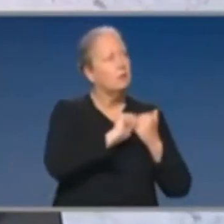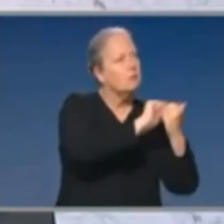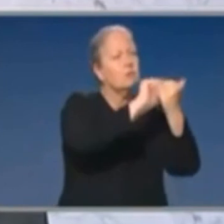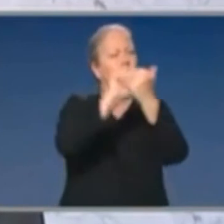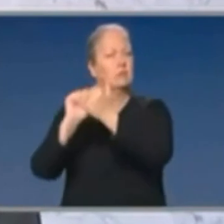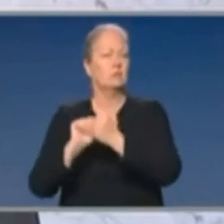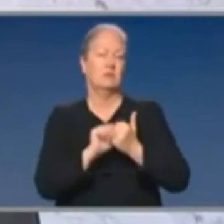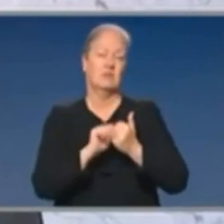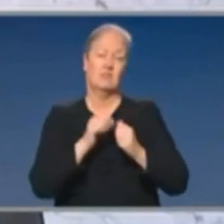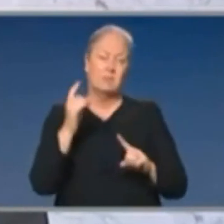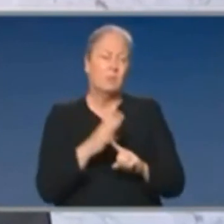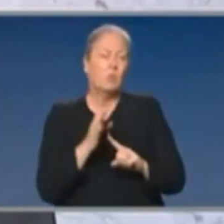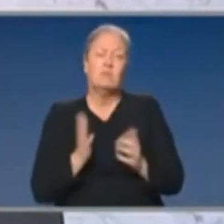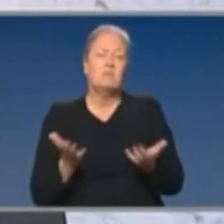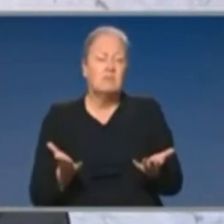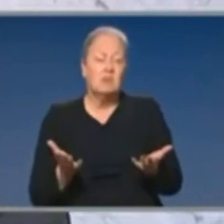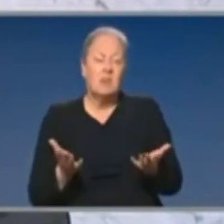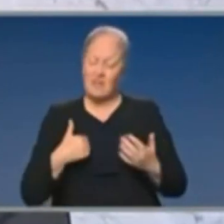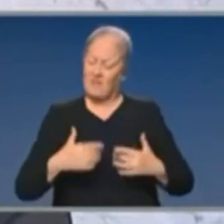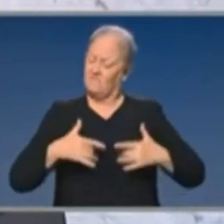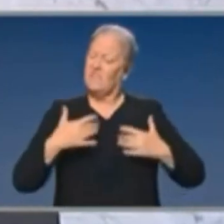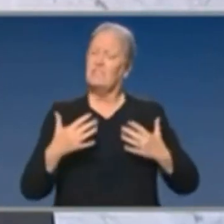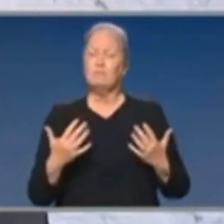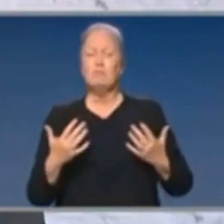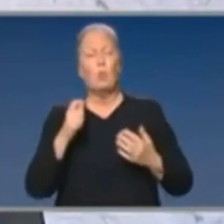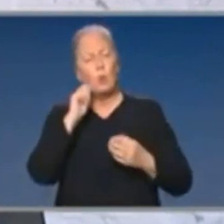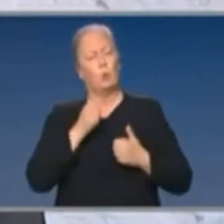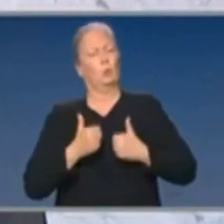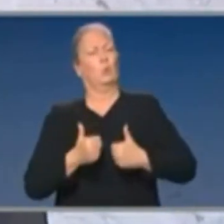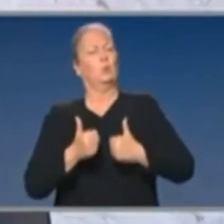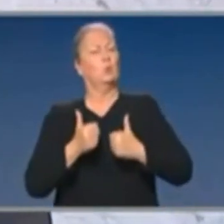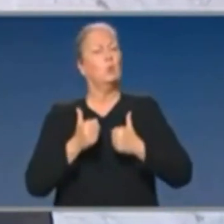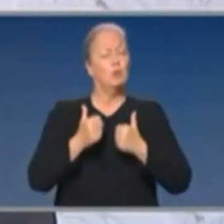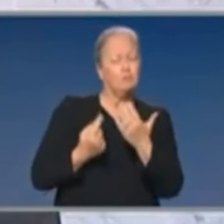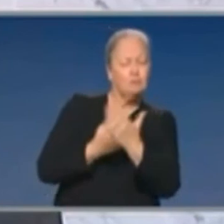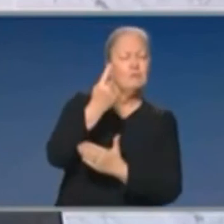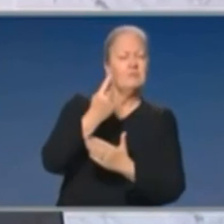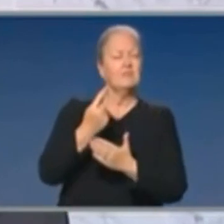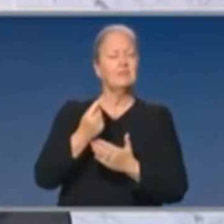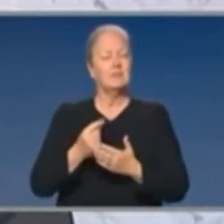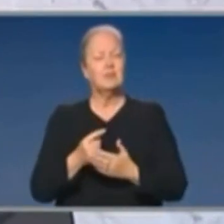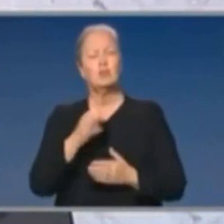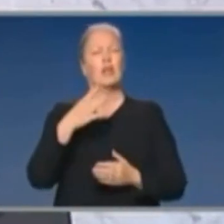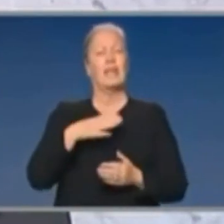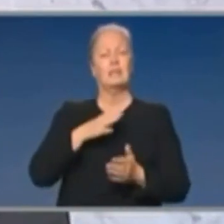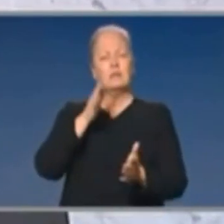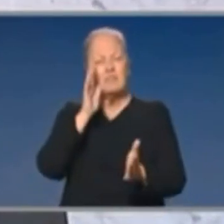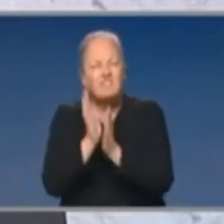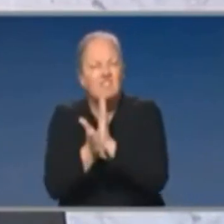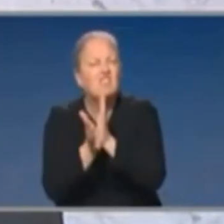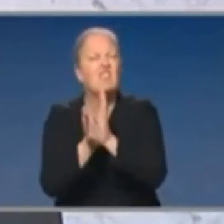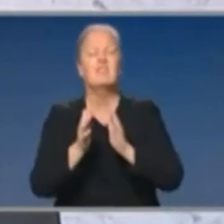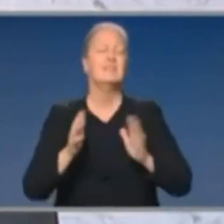with the process that is underway. And I'm quite certain we'll come to a sensible outcome on this. It won't need coercion